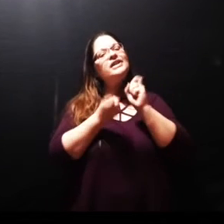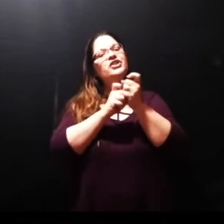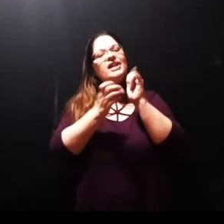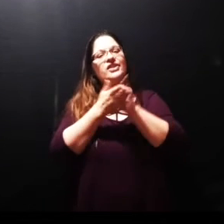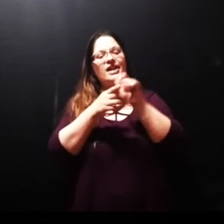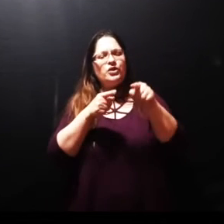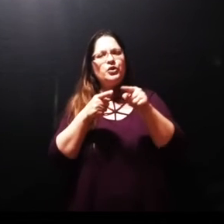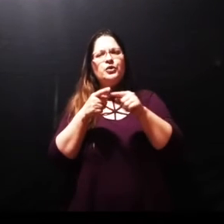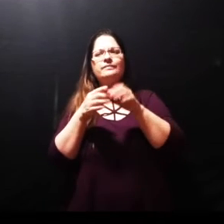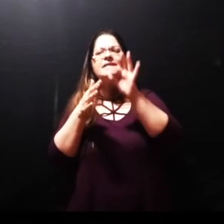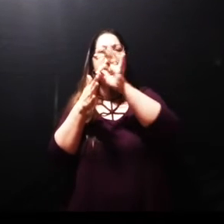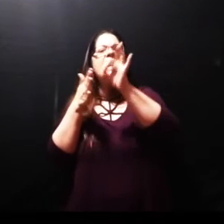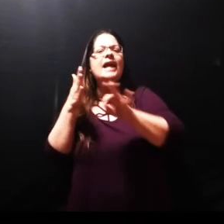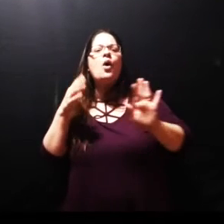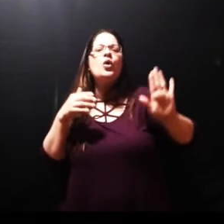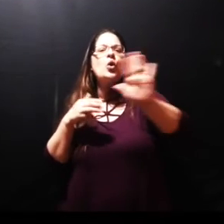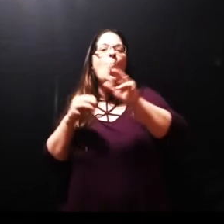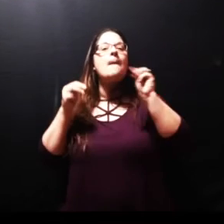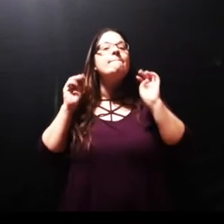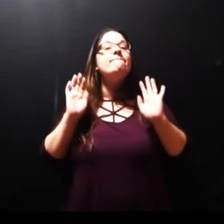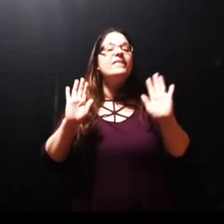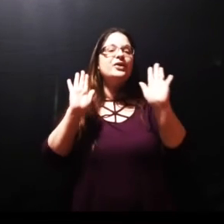that's gotten you to this place